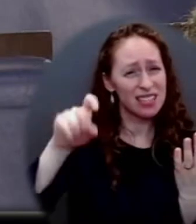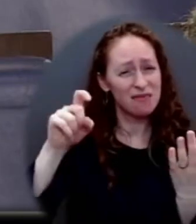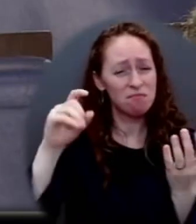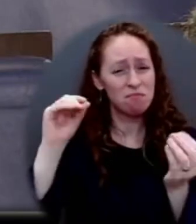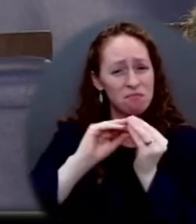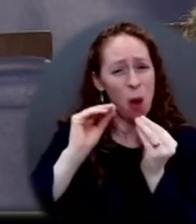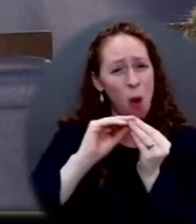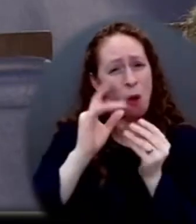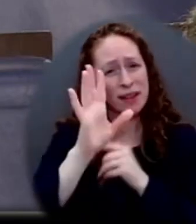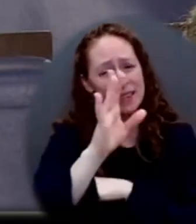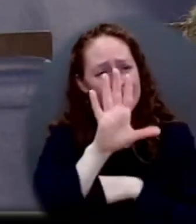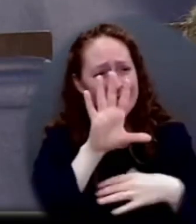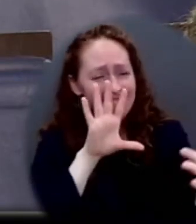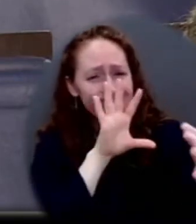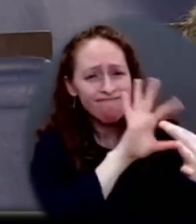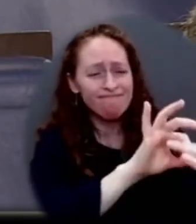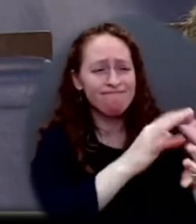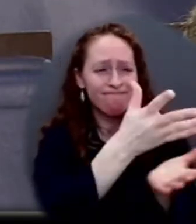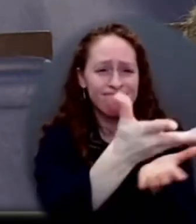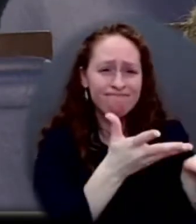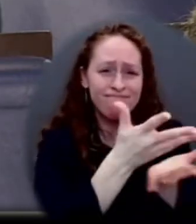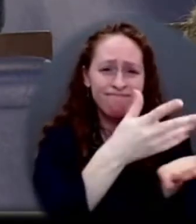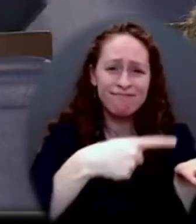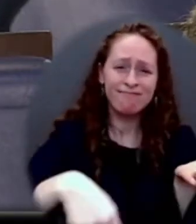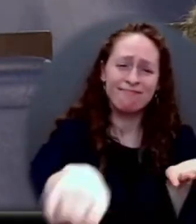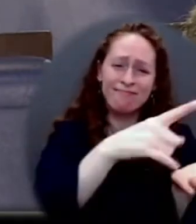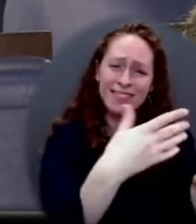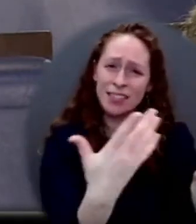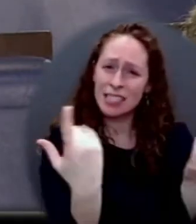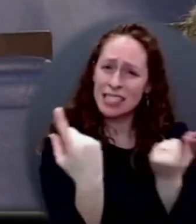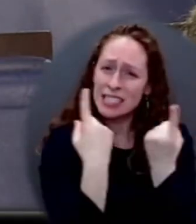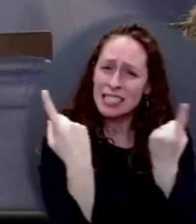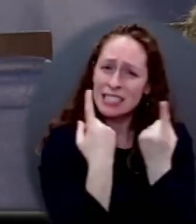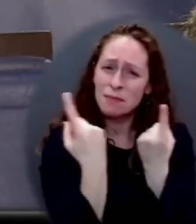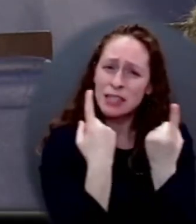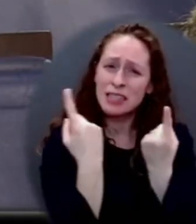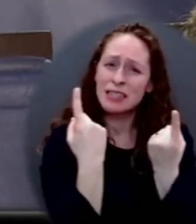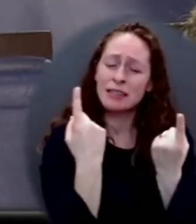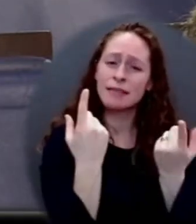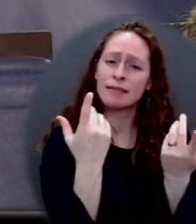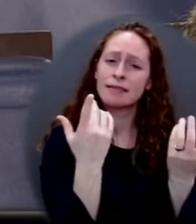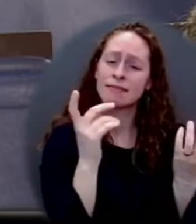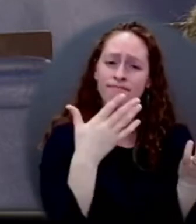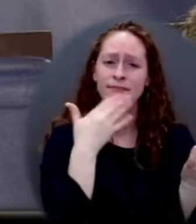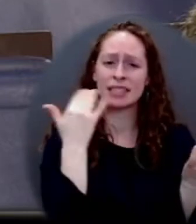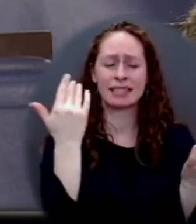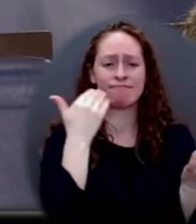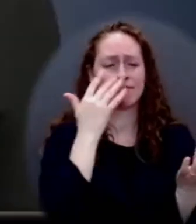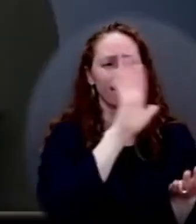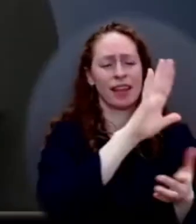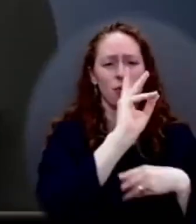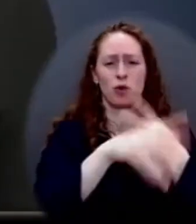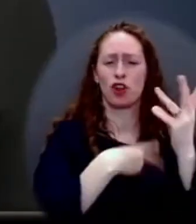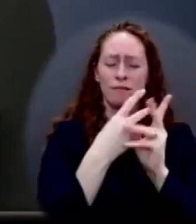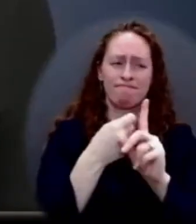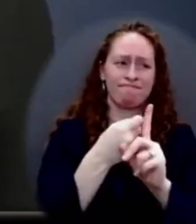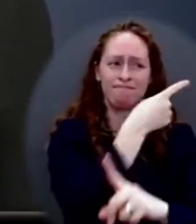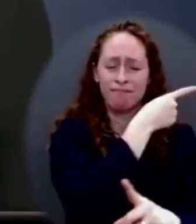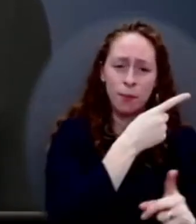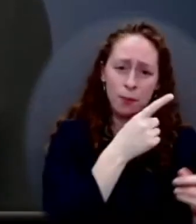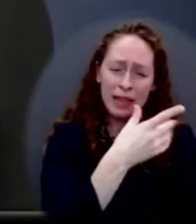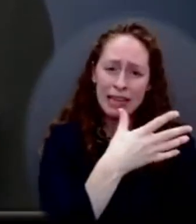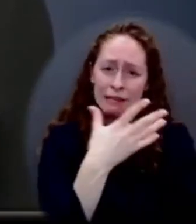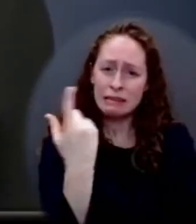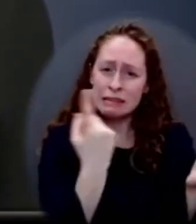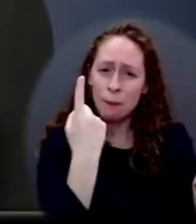those people and try and get people's reality to match a bit more in this country? I think what he's going to continue